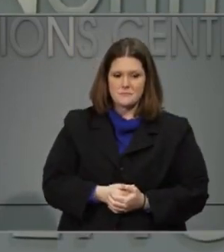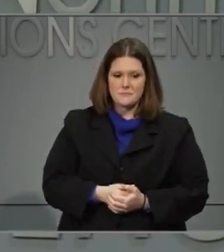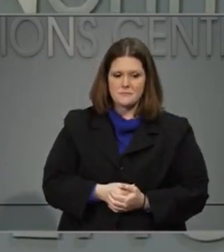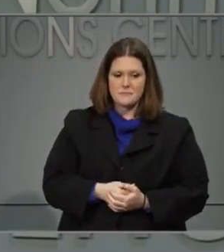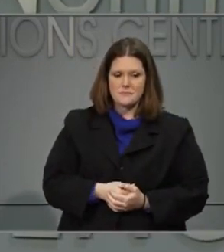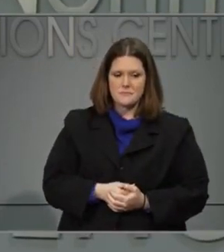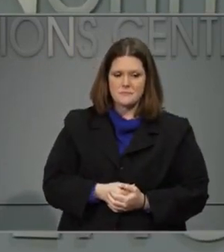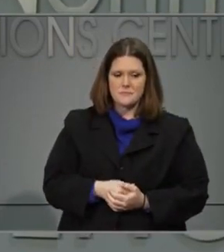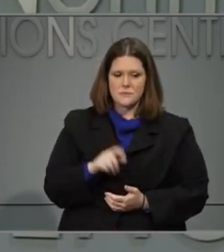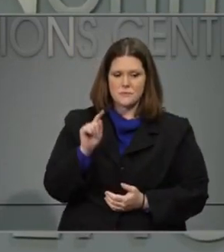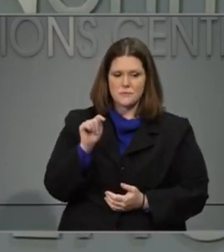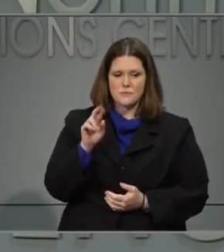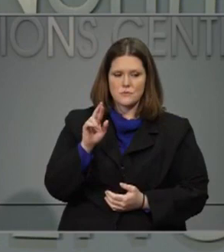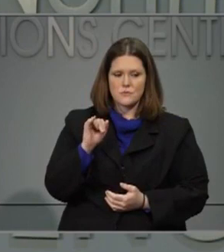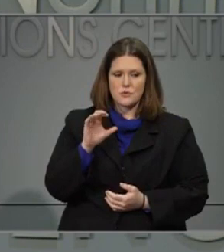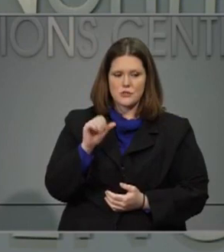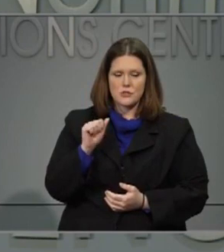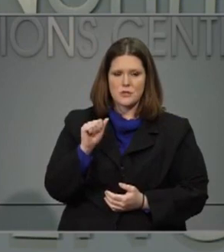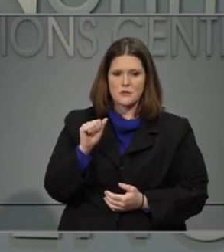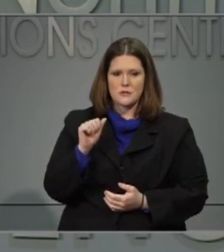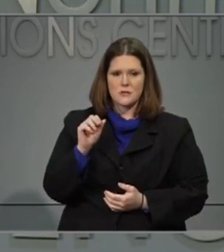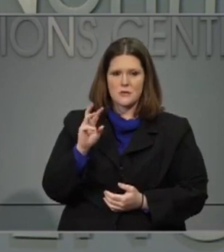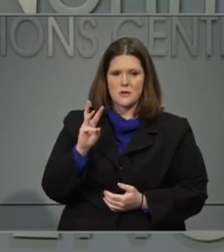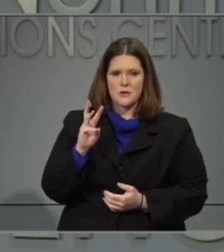Tresha Bold, WITN.